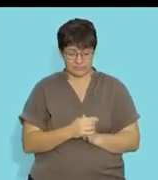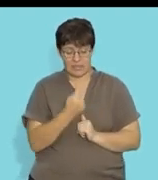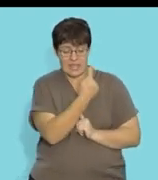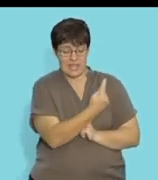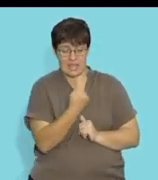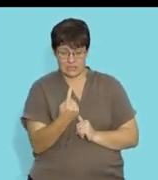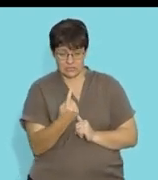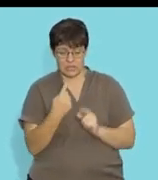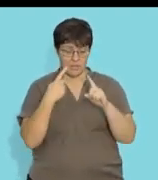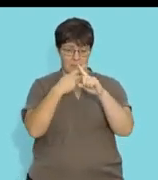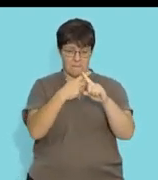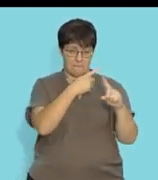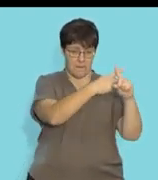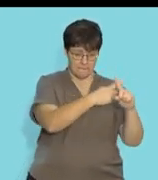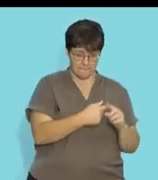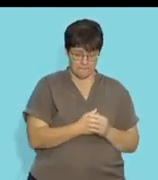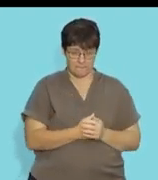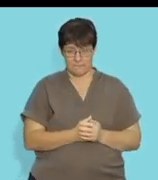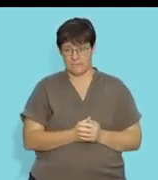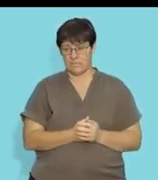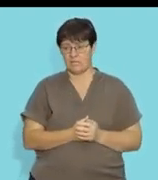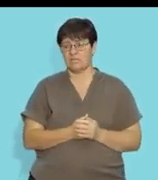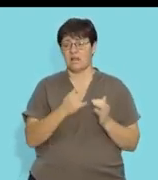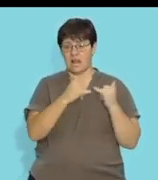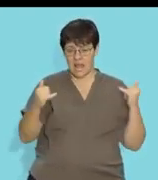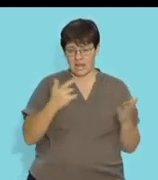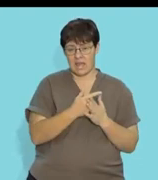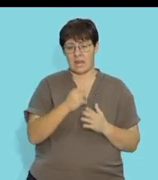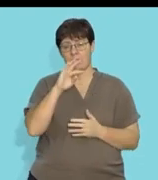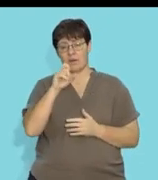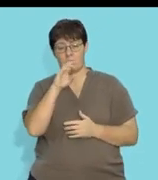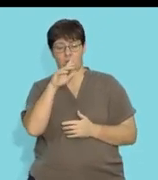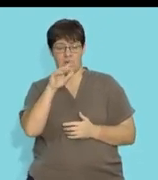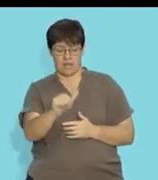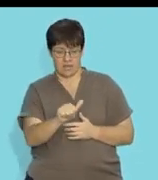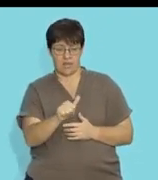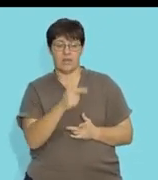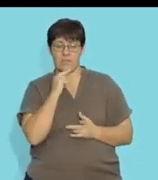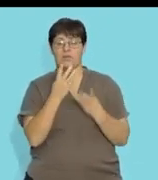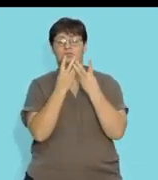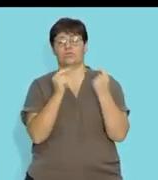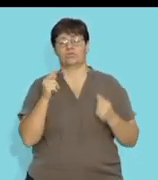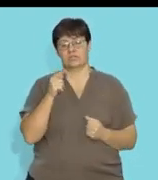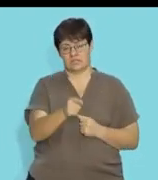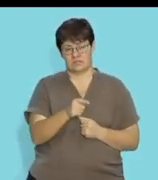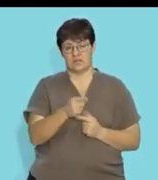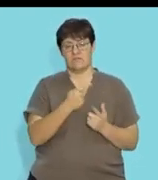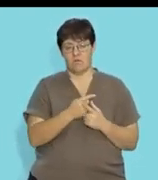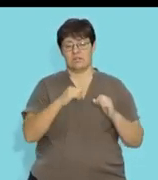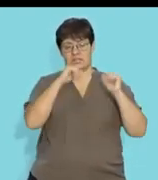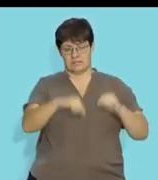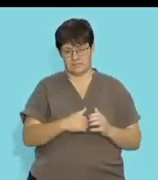And then each intersection of this, right? Which is the line in the parabola represents the solution